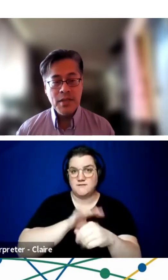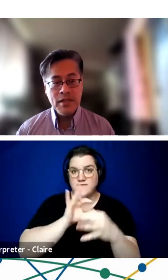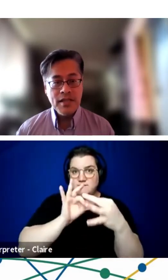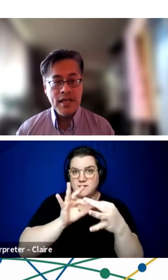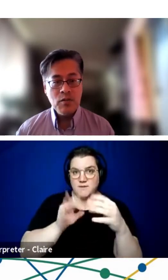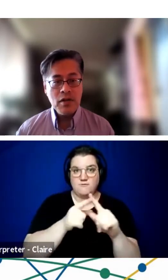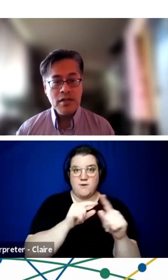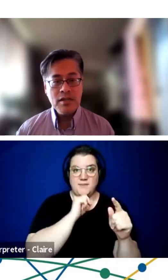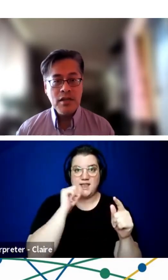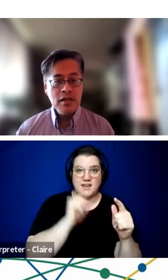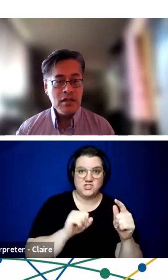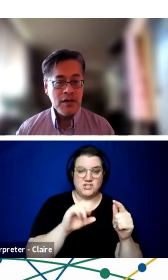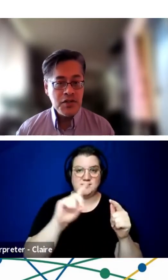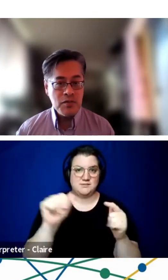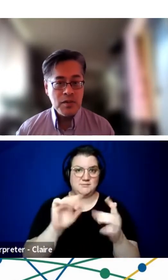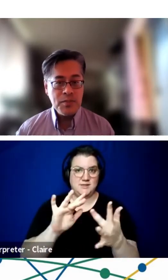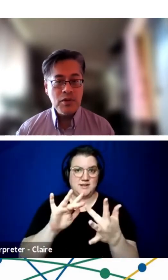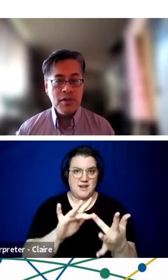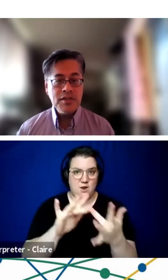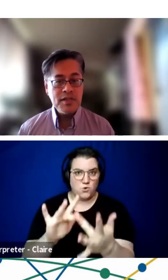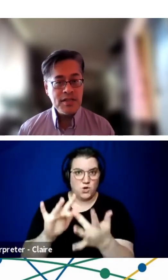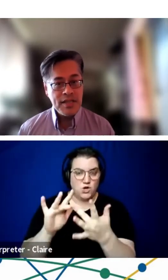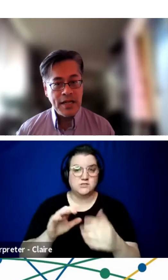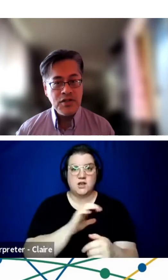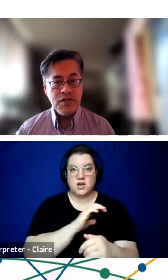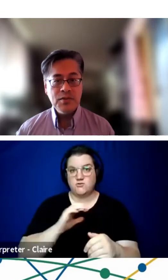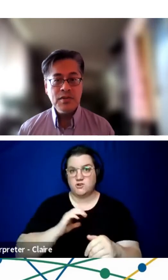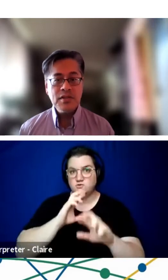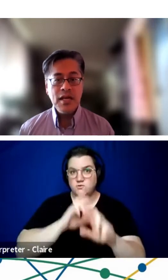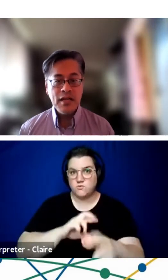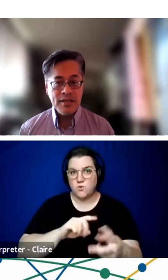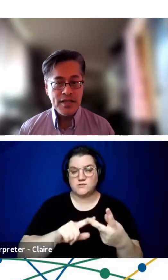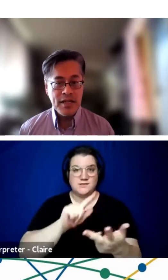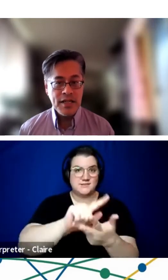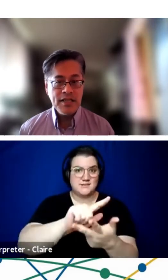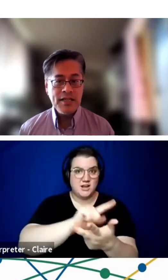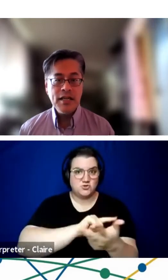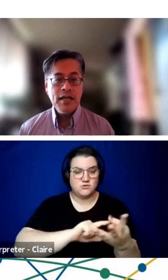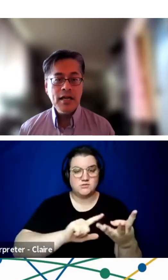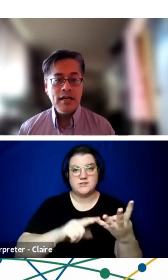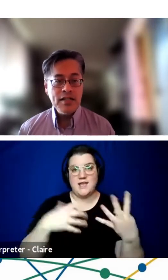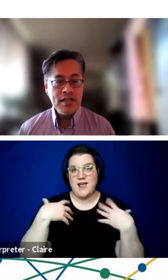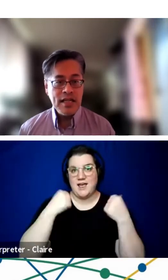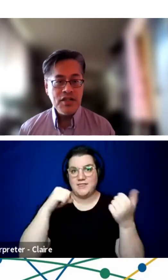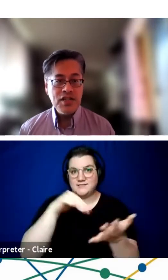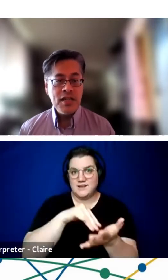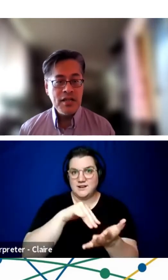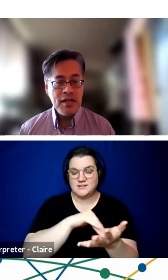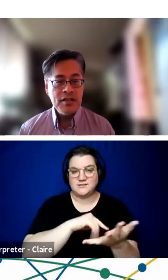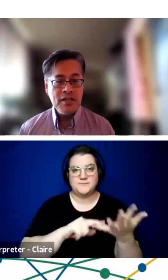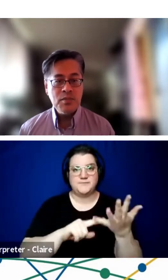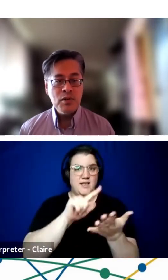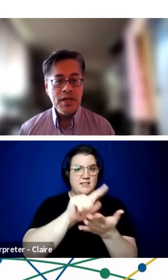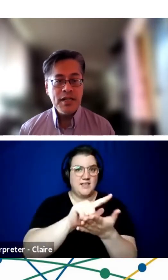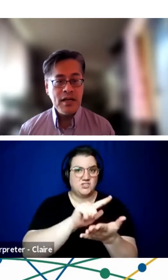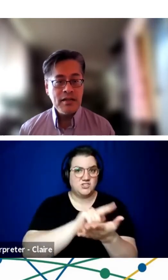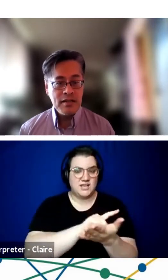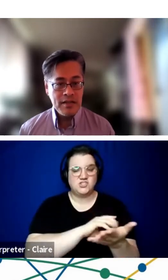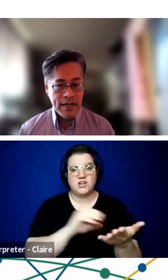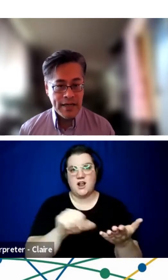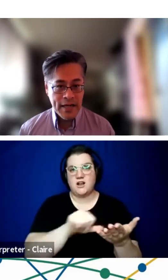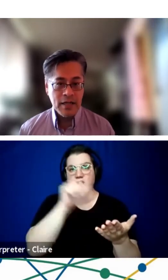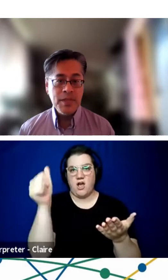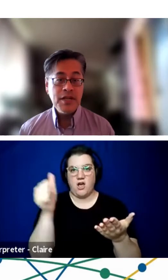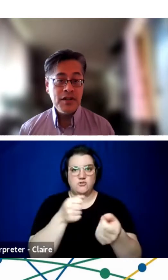aging and disability networks, congressional reports, statutes, health studies, legislation, and other supporting